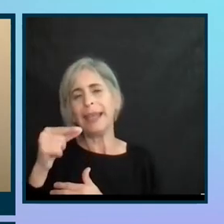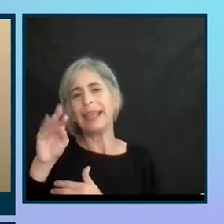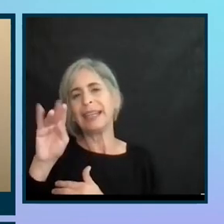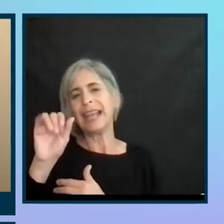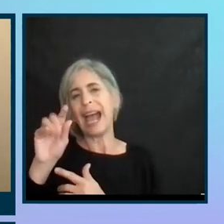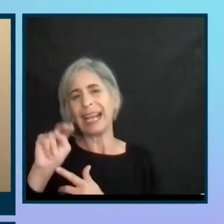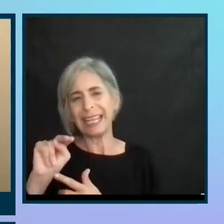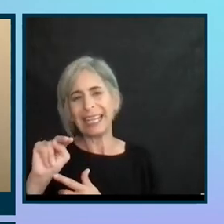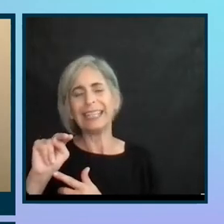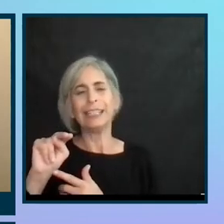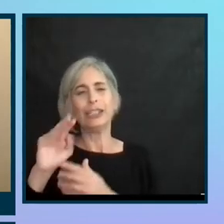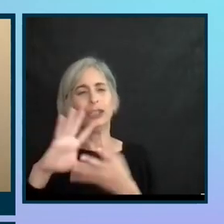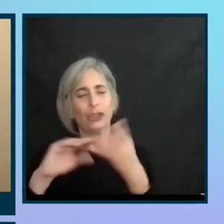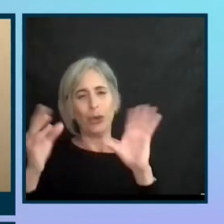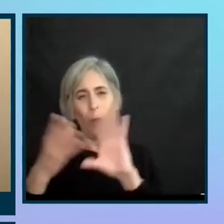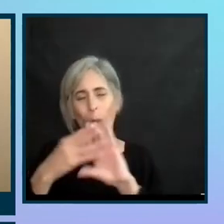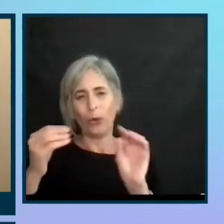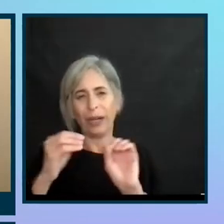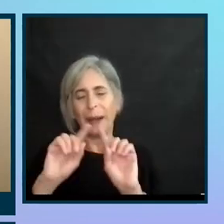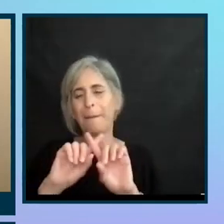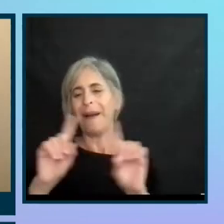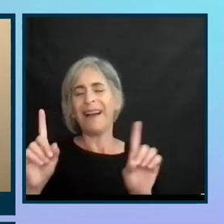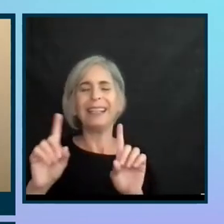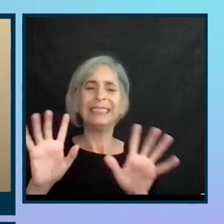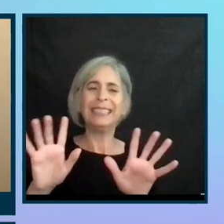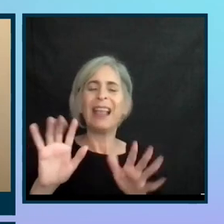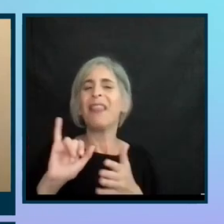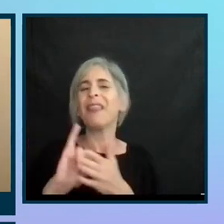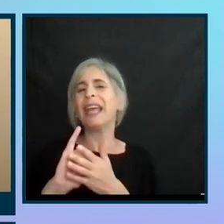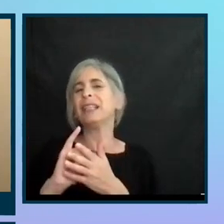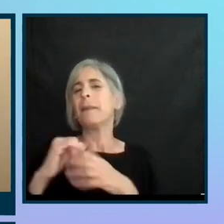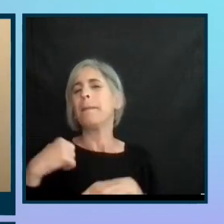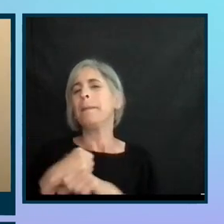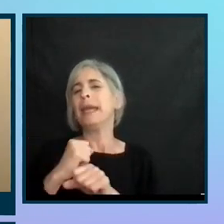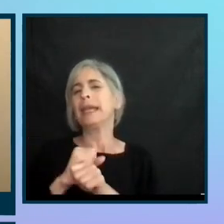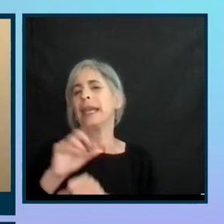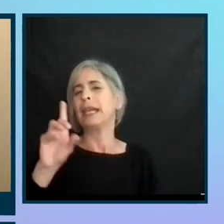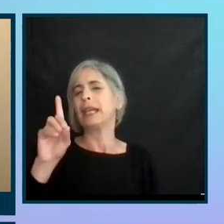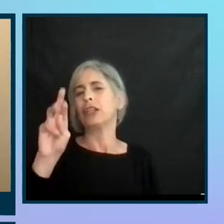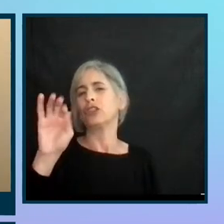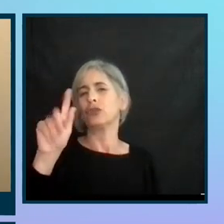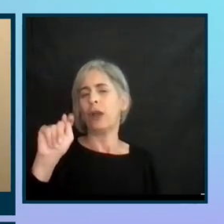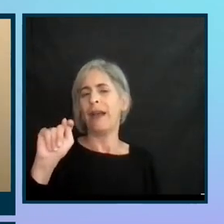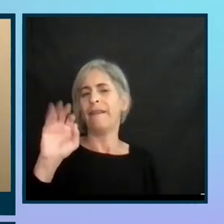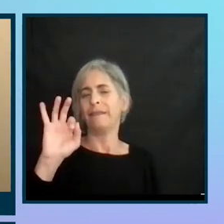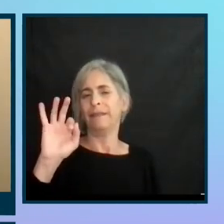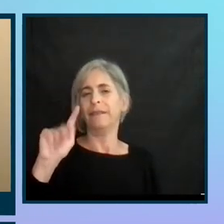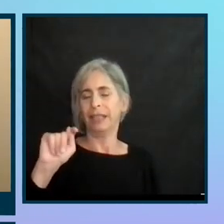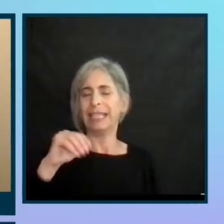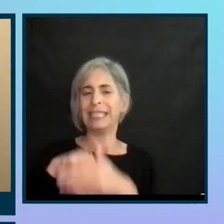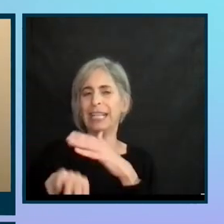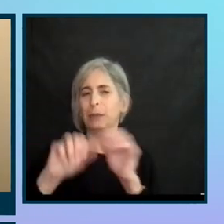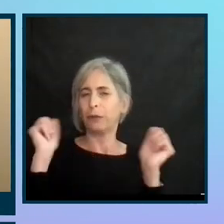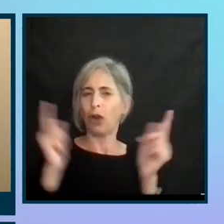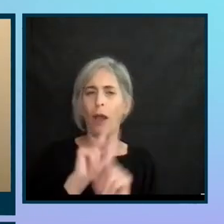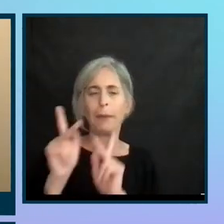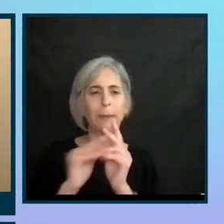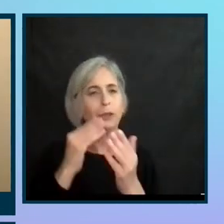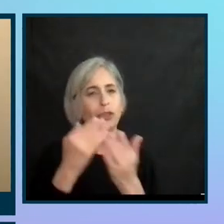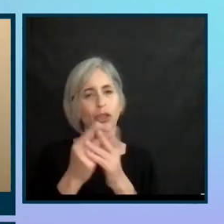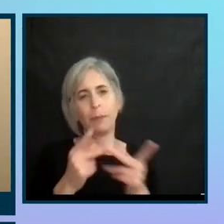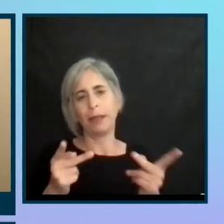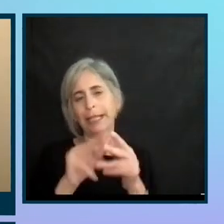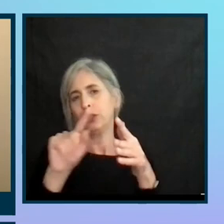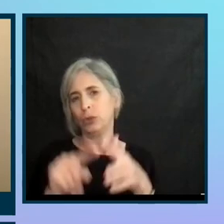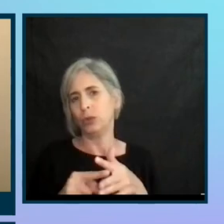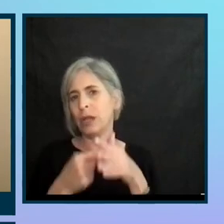acquired by Yahoo since that's how I got there. But, yeah, I think making the draft accessible for everybody is a great way to start. And as